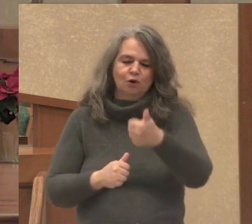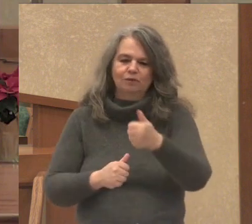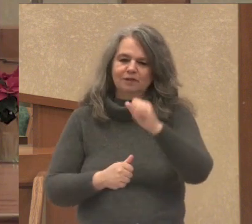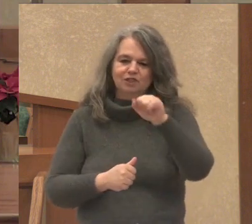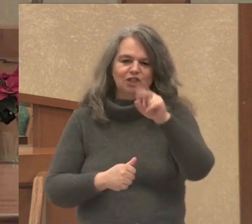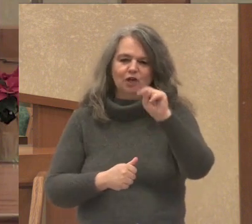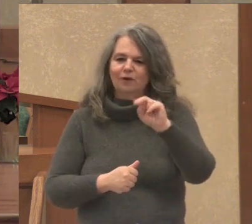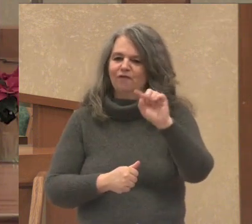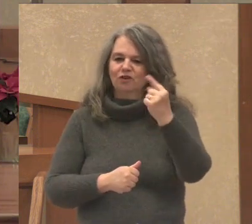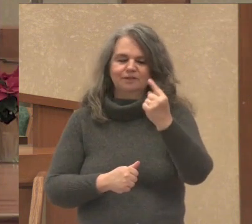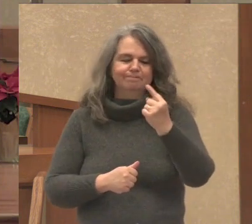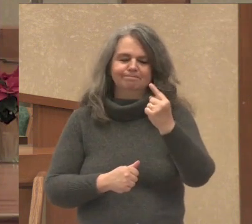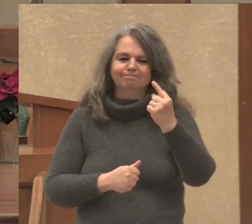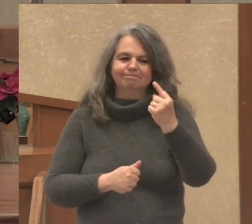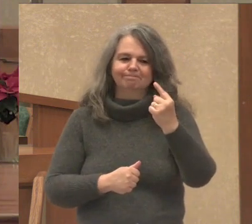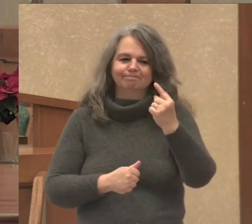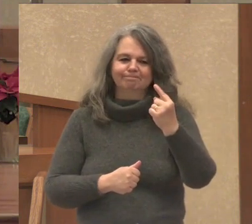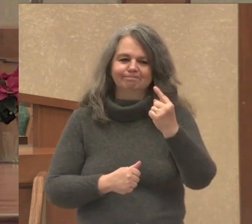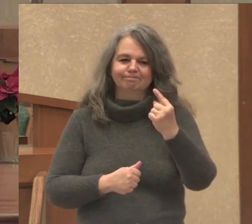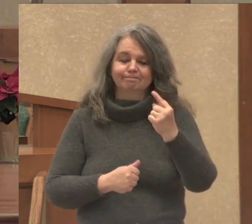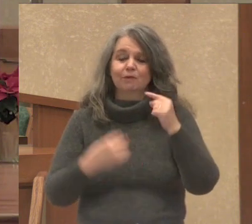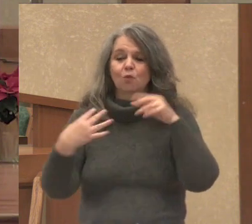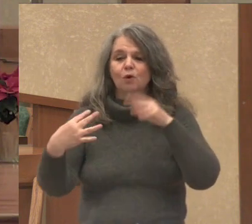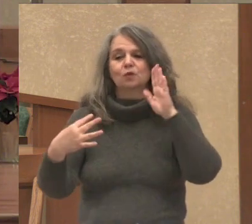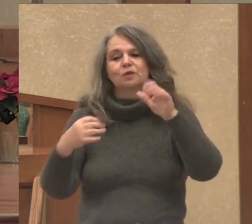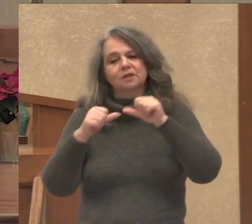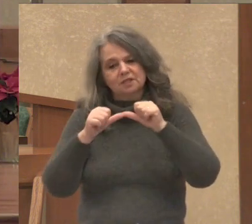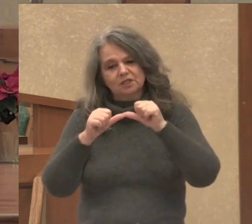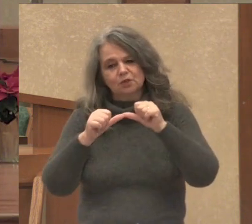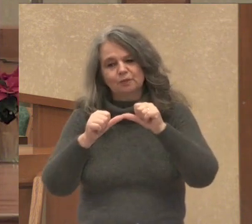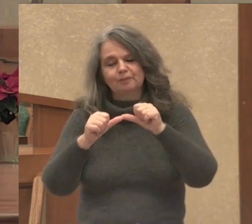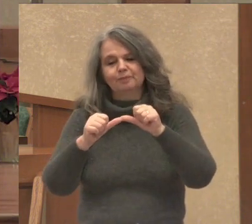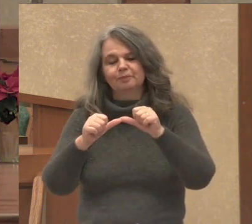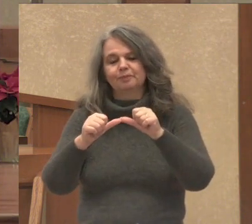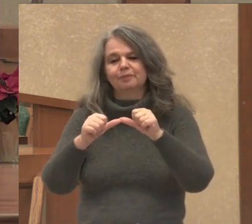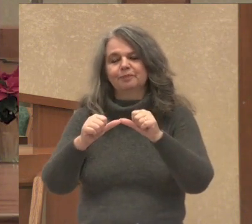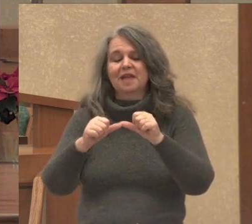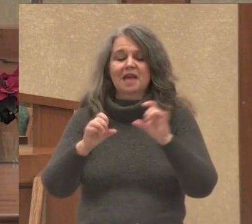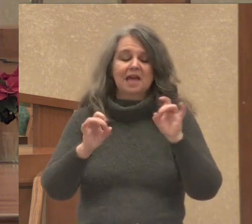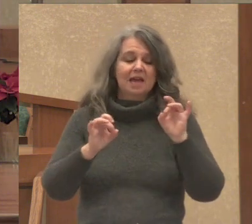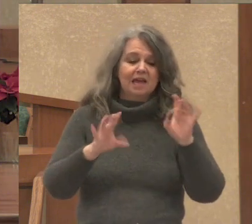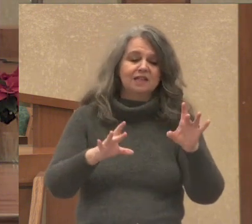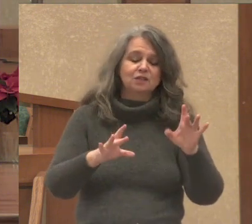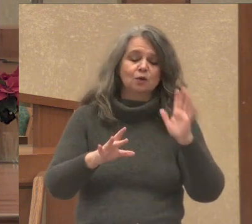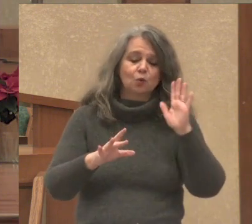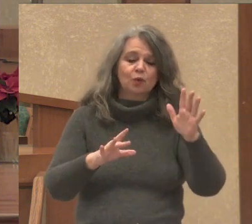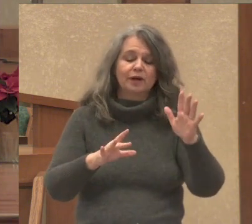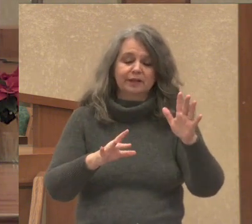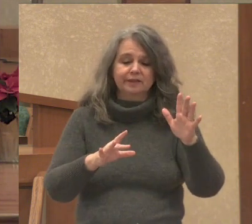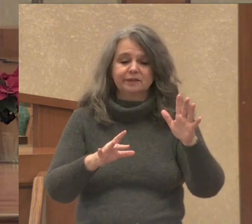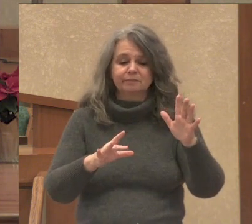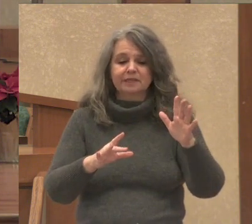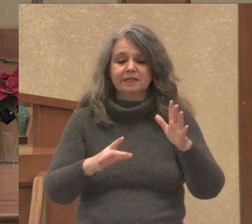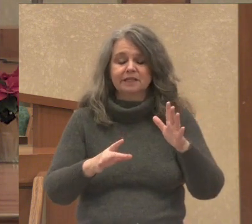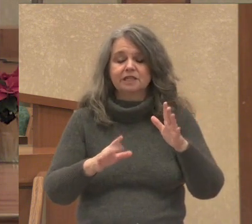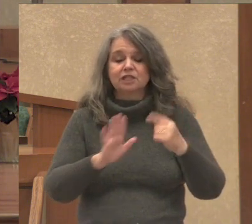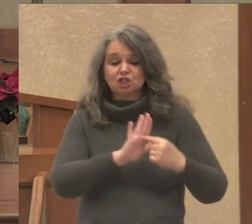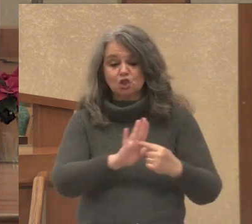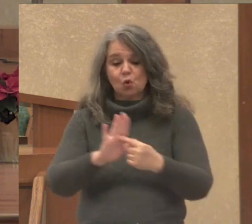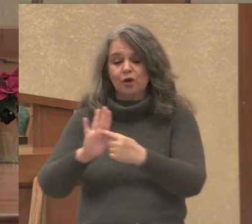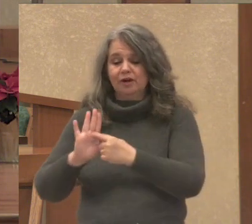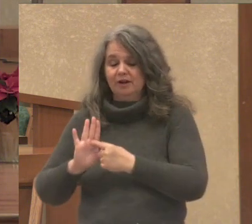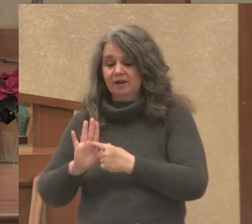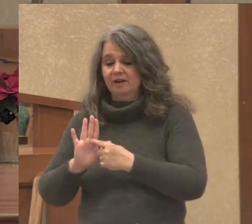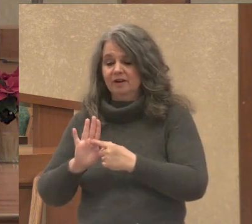January 1st. Wars will continue. Hatred will be expressed in